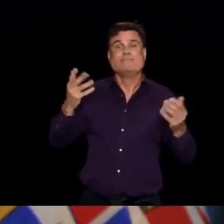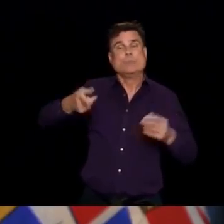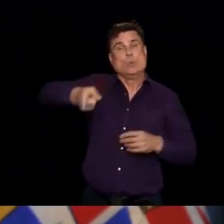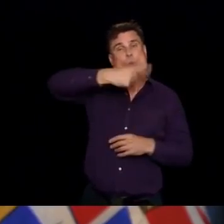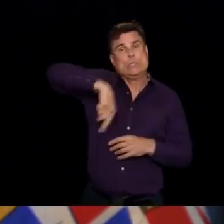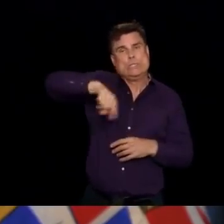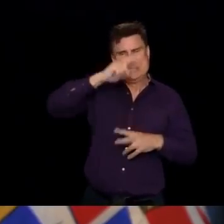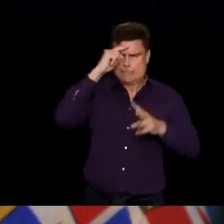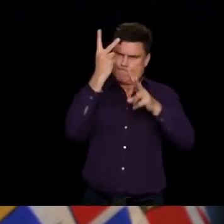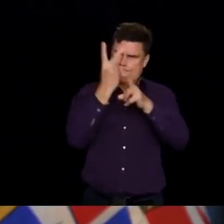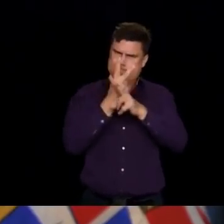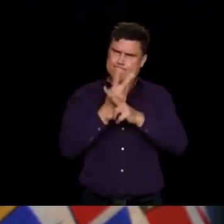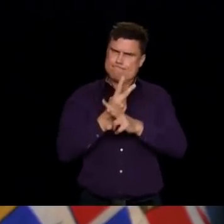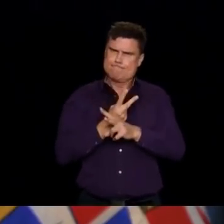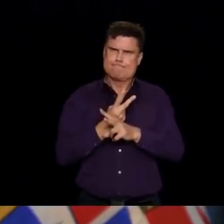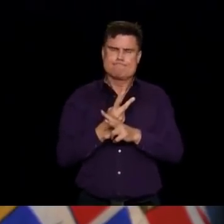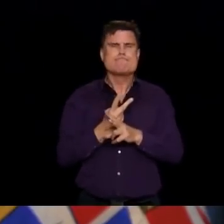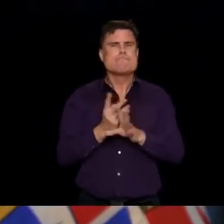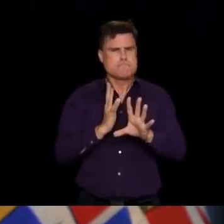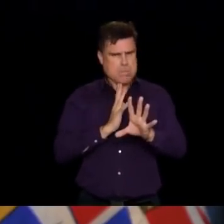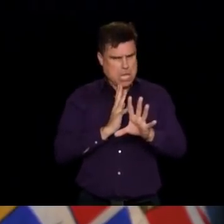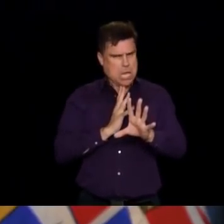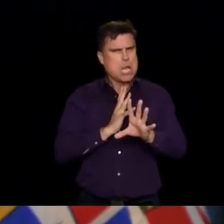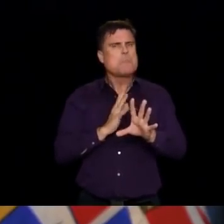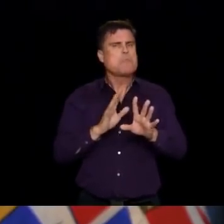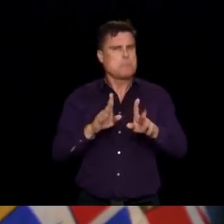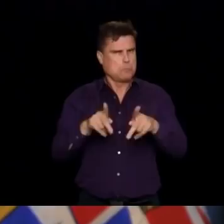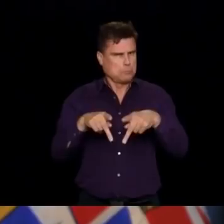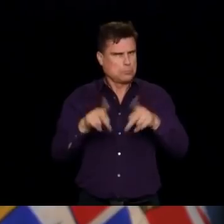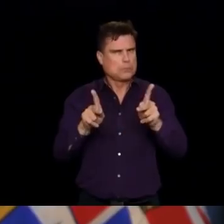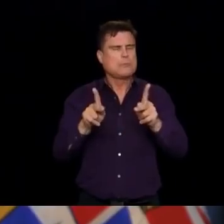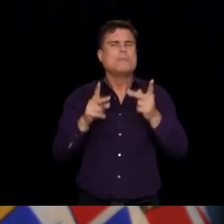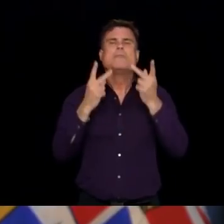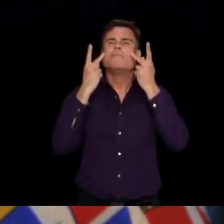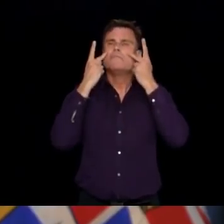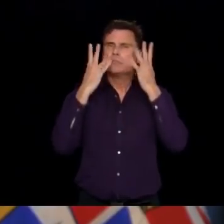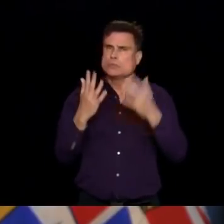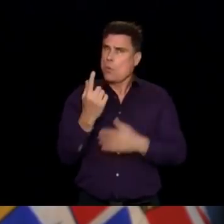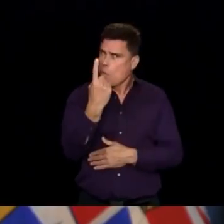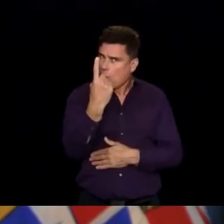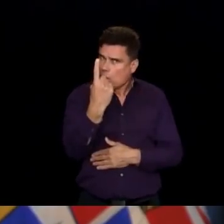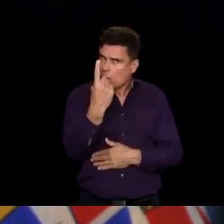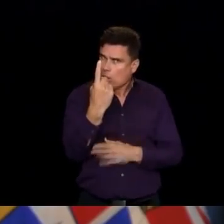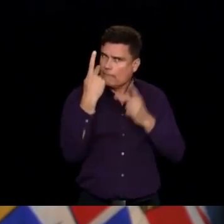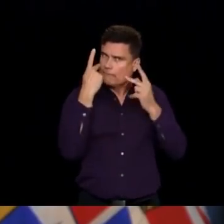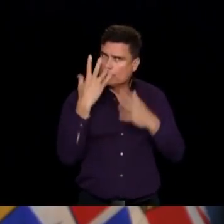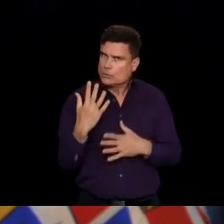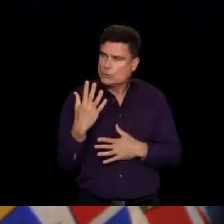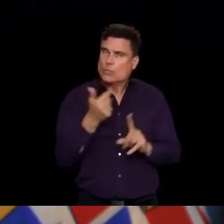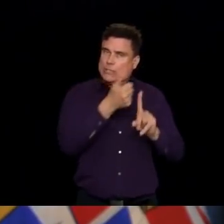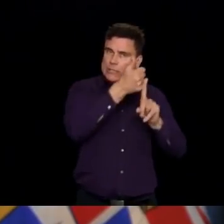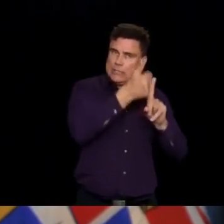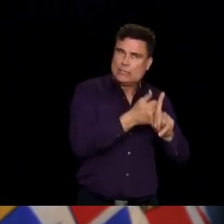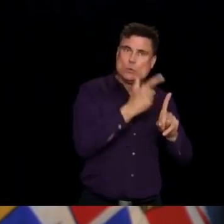as we all be mindful and considerate and continue to do what we've been doing.